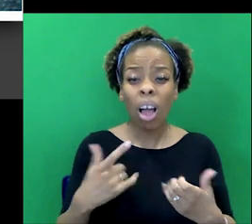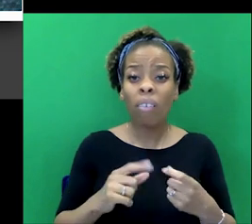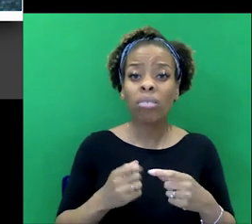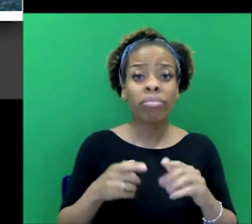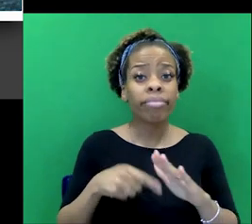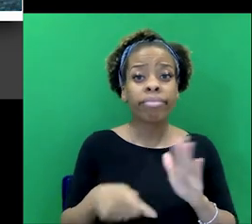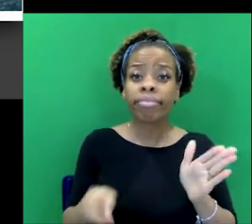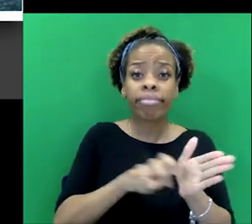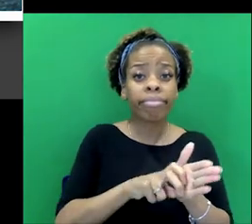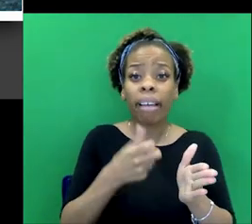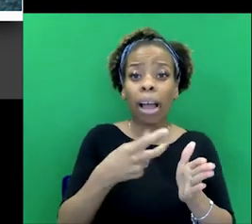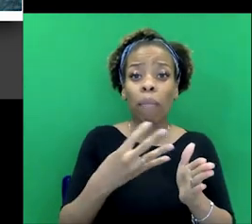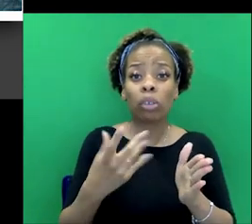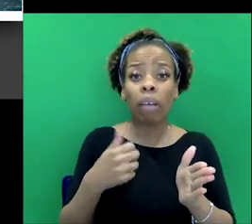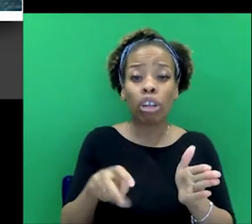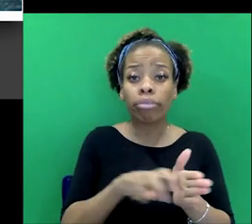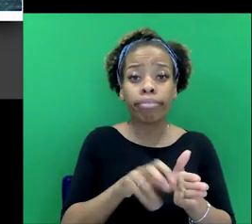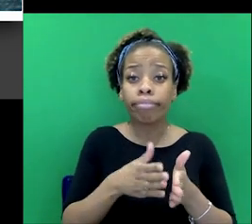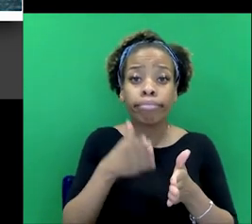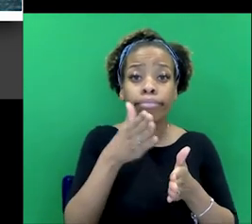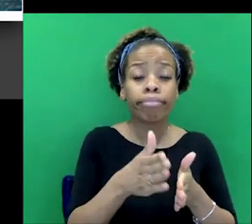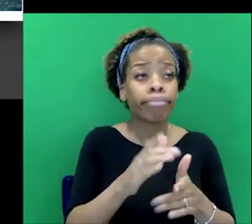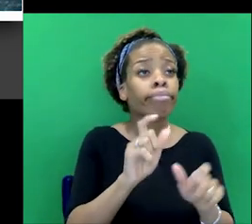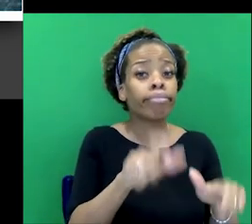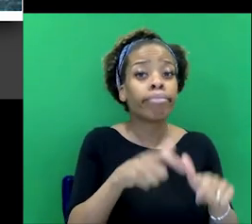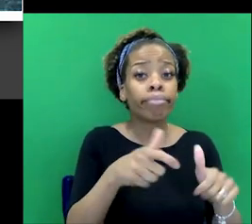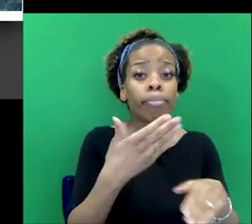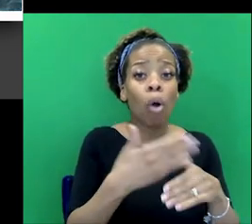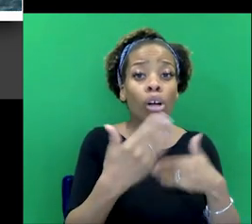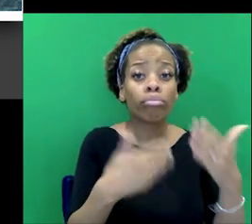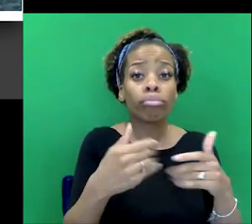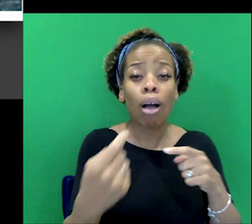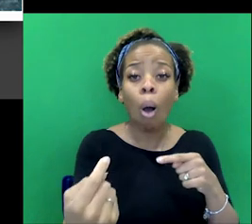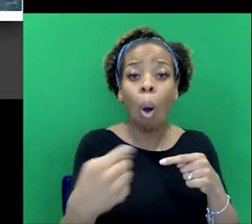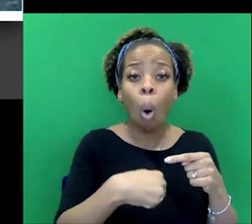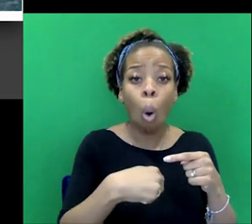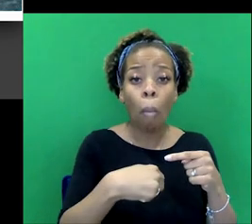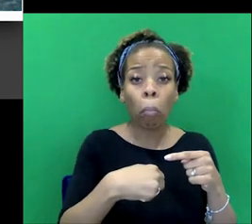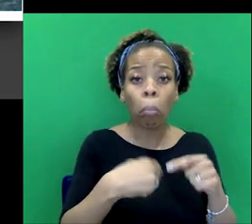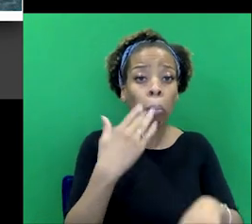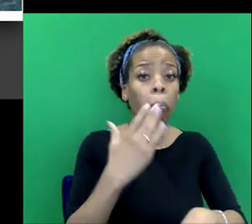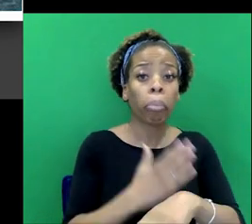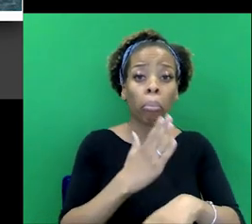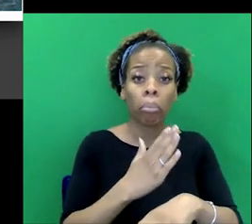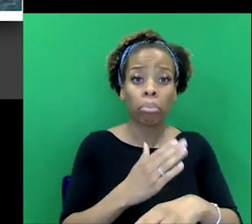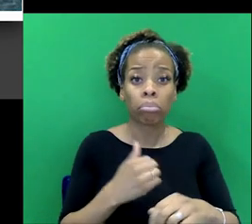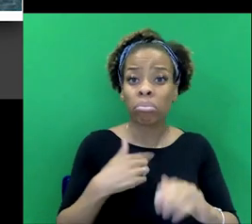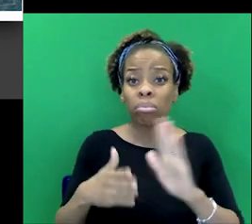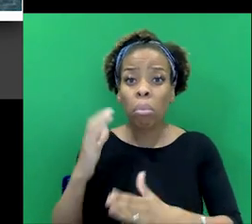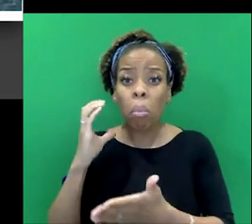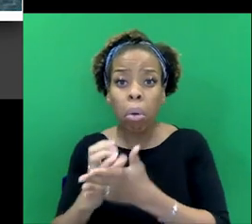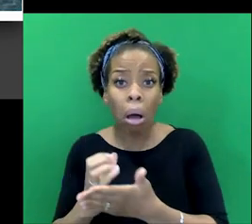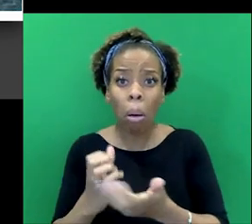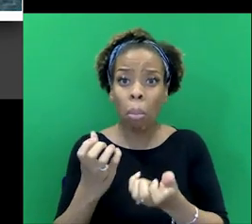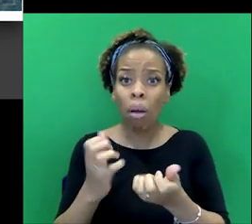845 train to Birmingham, uh, works in a law firm as a solicitor and comes back home. Uh, he doesn't go to the pub. He doesn't